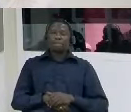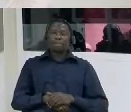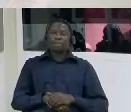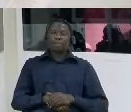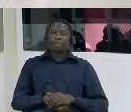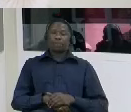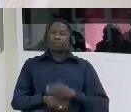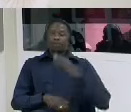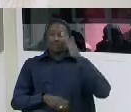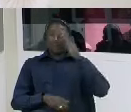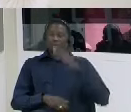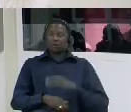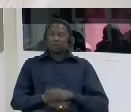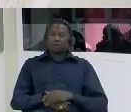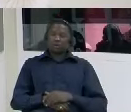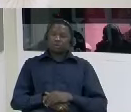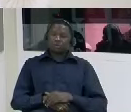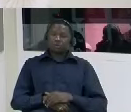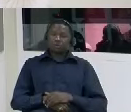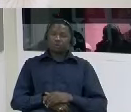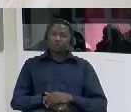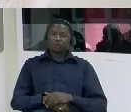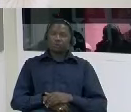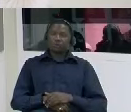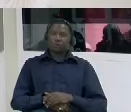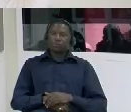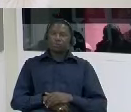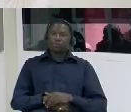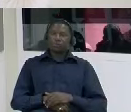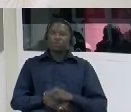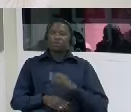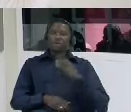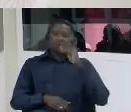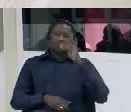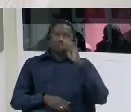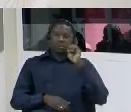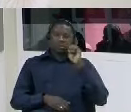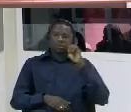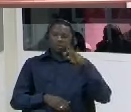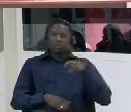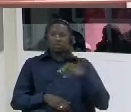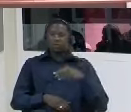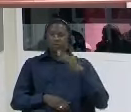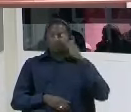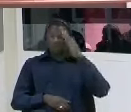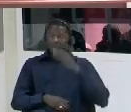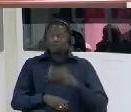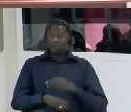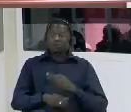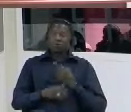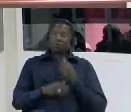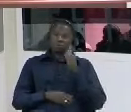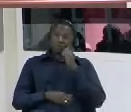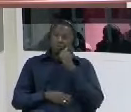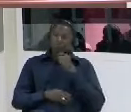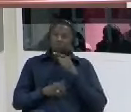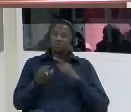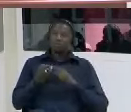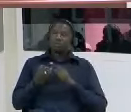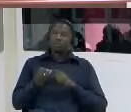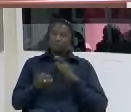thank you very much indeed honorable dem and thank you also for the